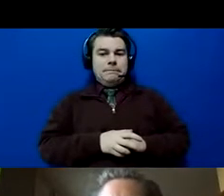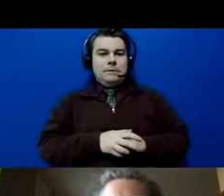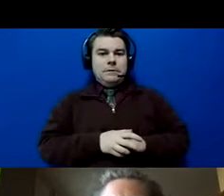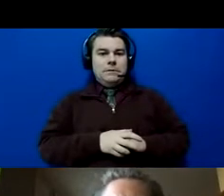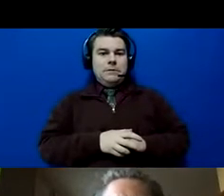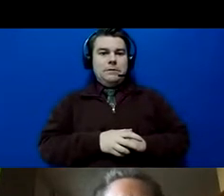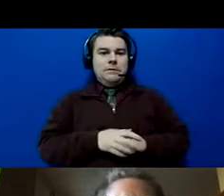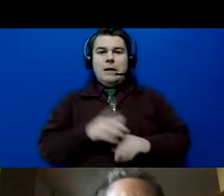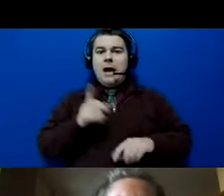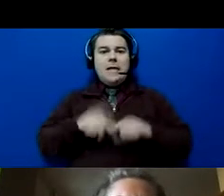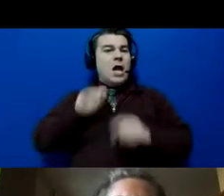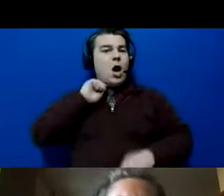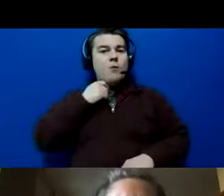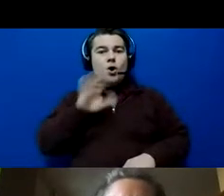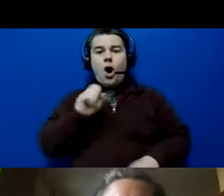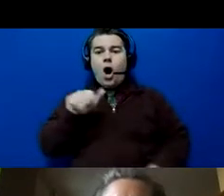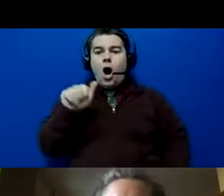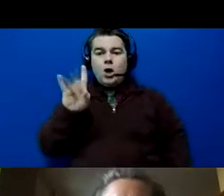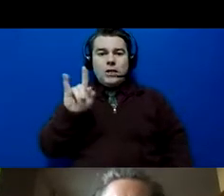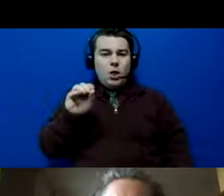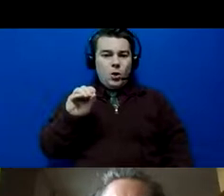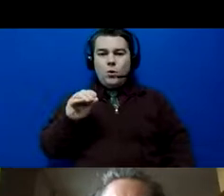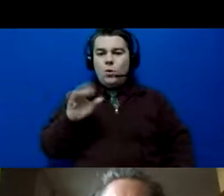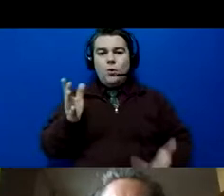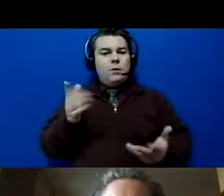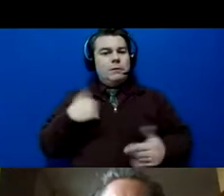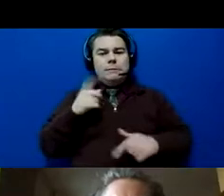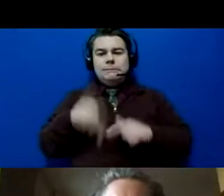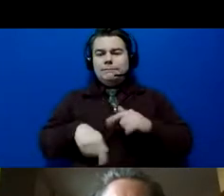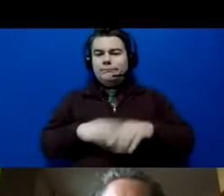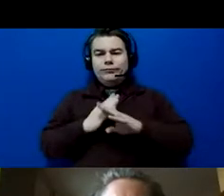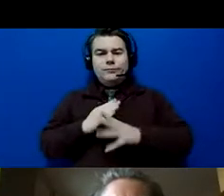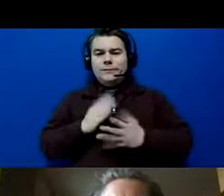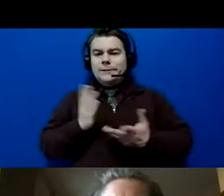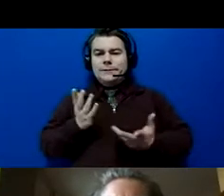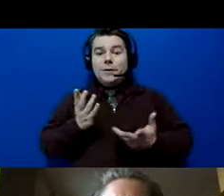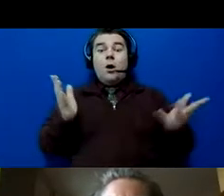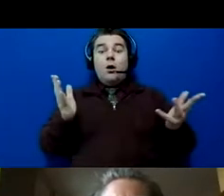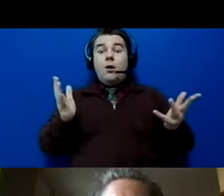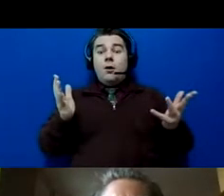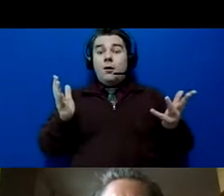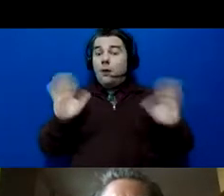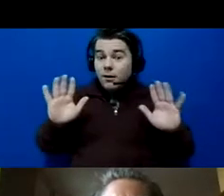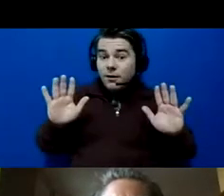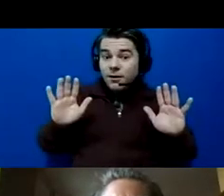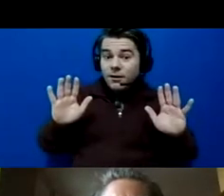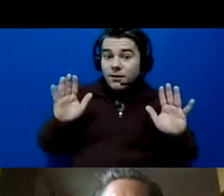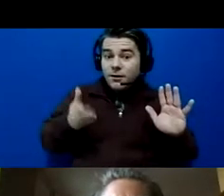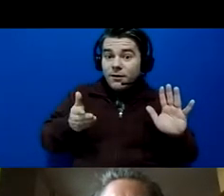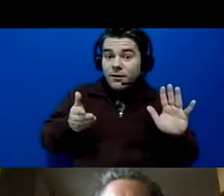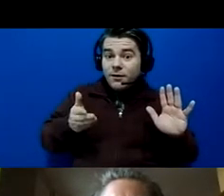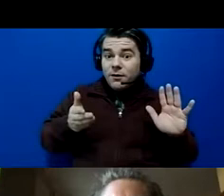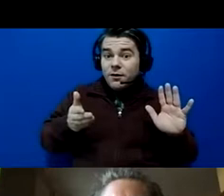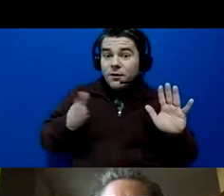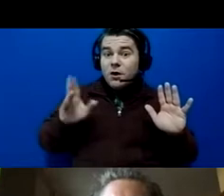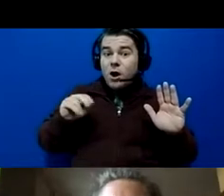even unmute her audio. Like it's not allowing me to unmute her audio either. Oh, wait, there we go. She's